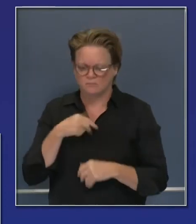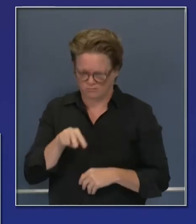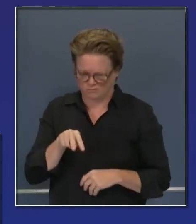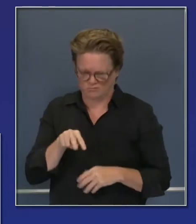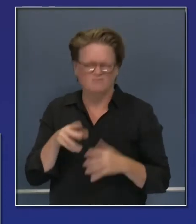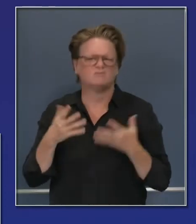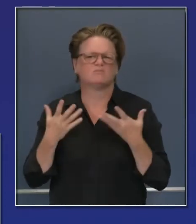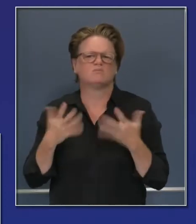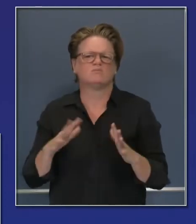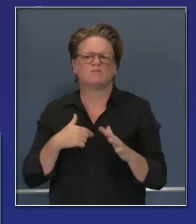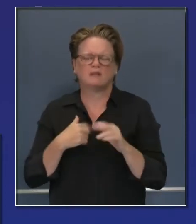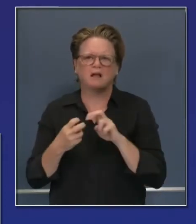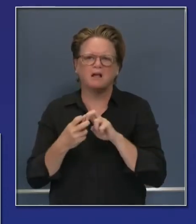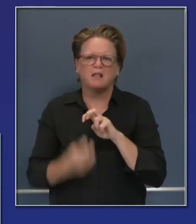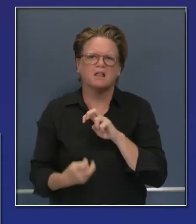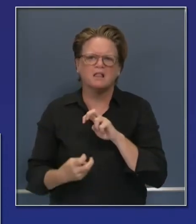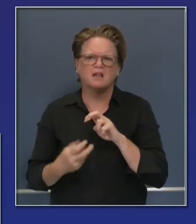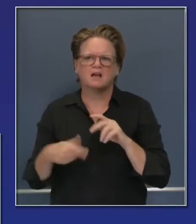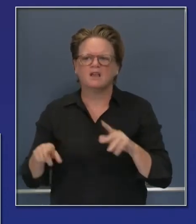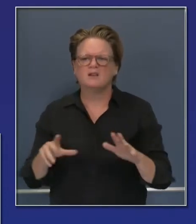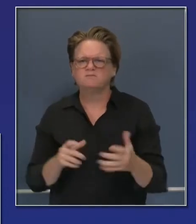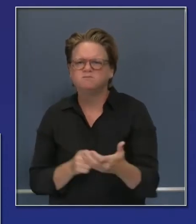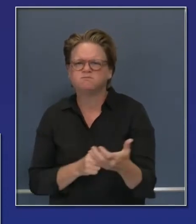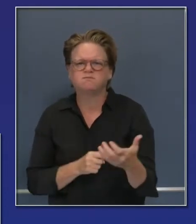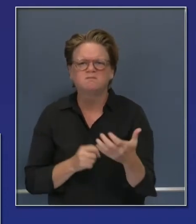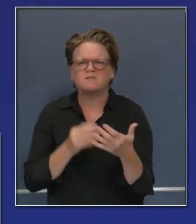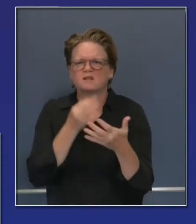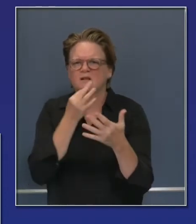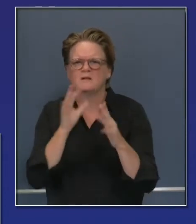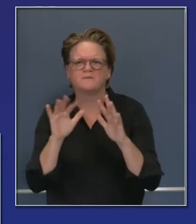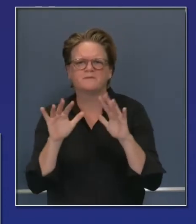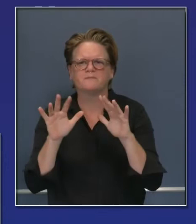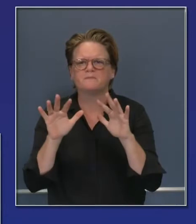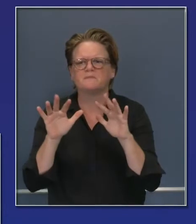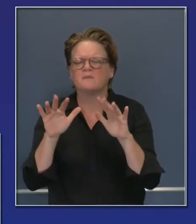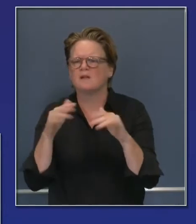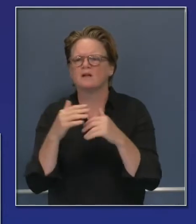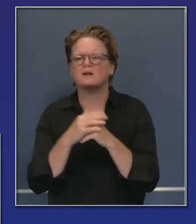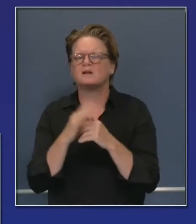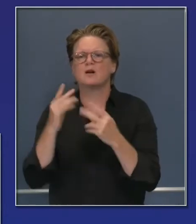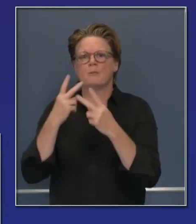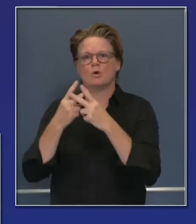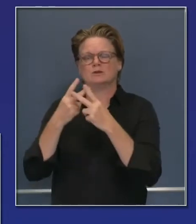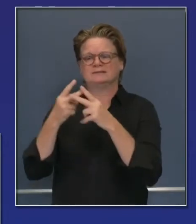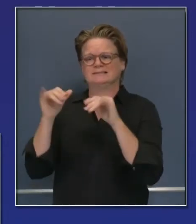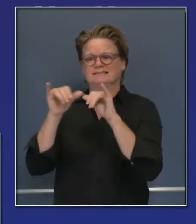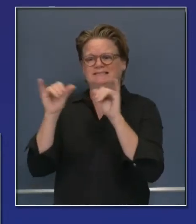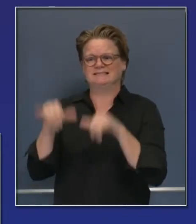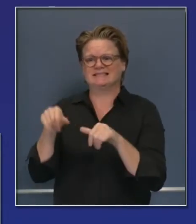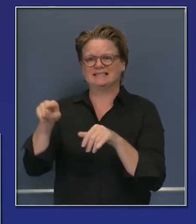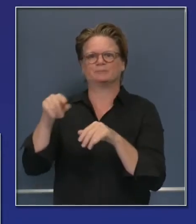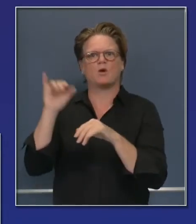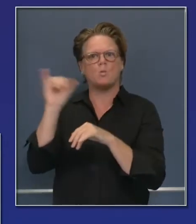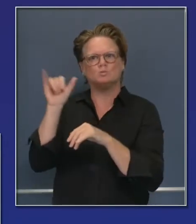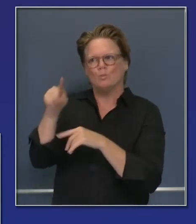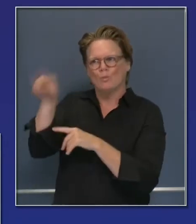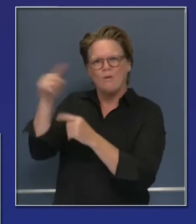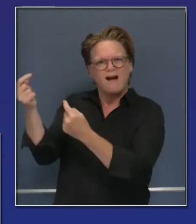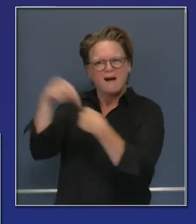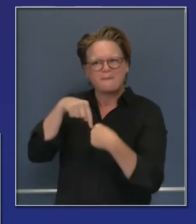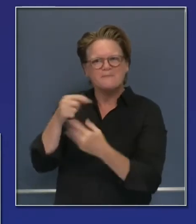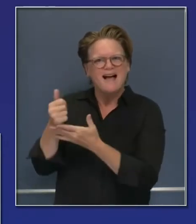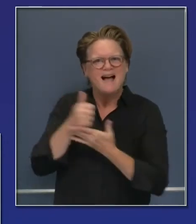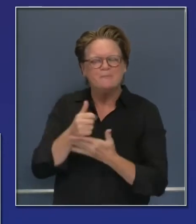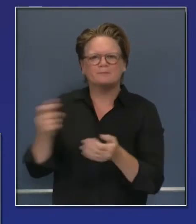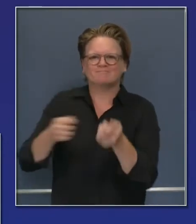some of the CDCR teams that were out there doing incredible work as well. August fire has generated some interest, 11